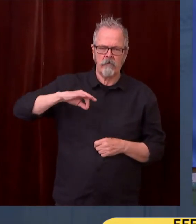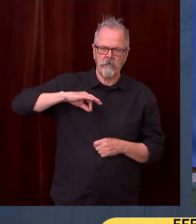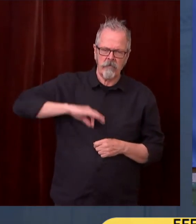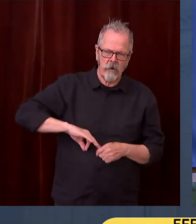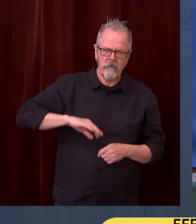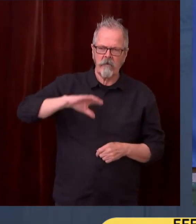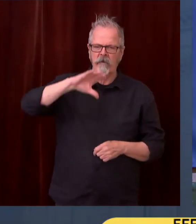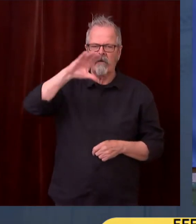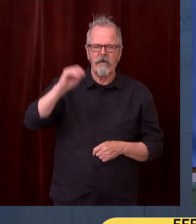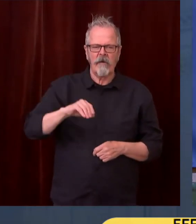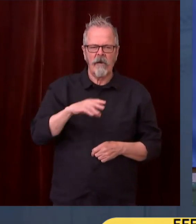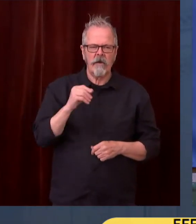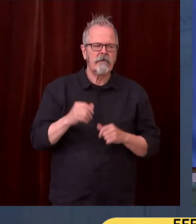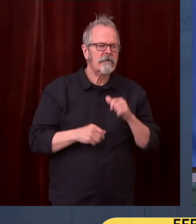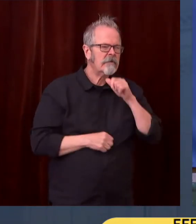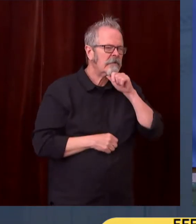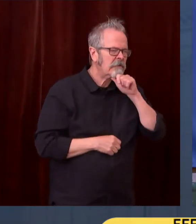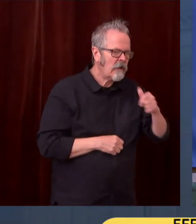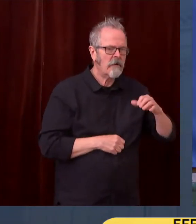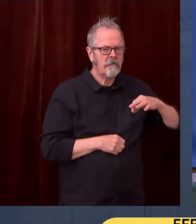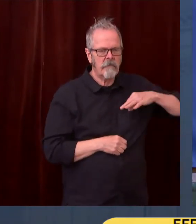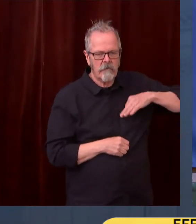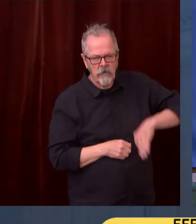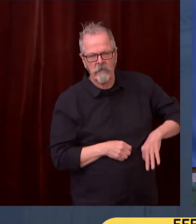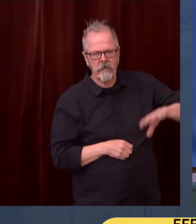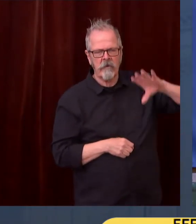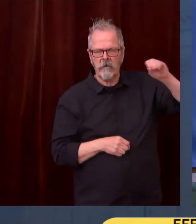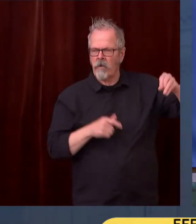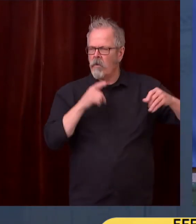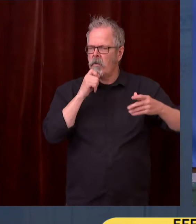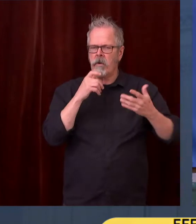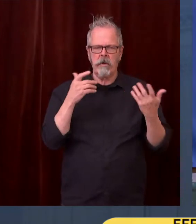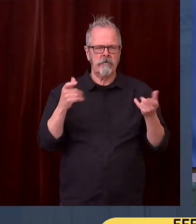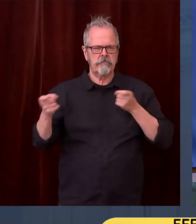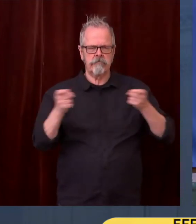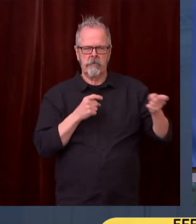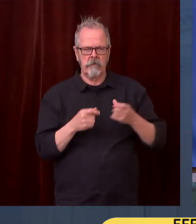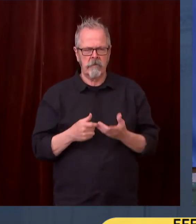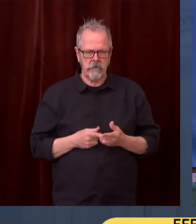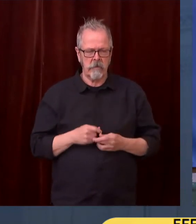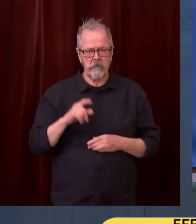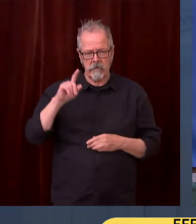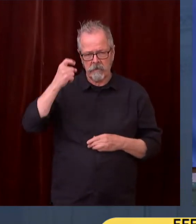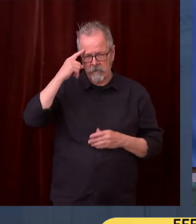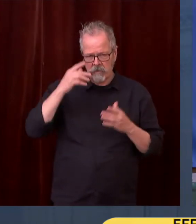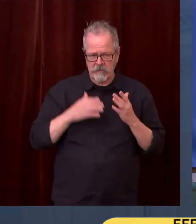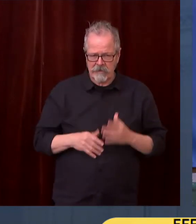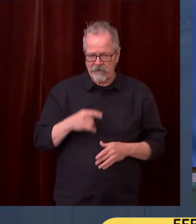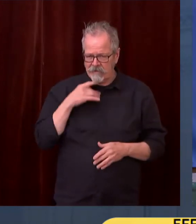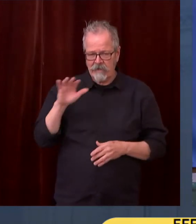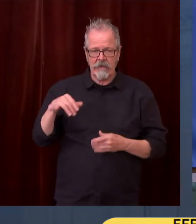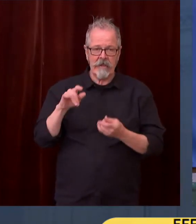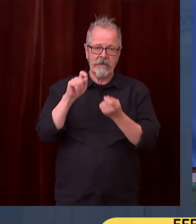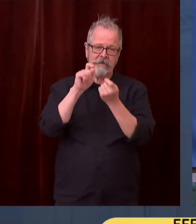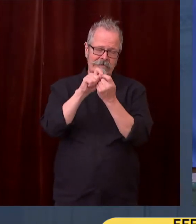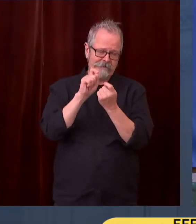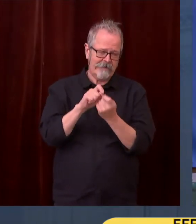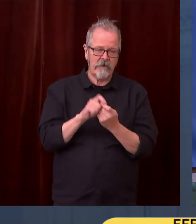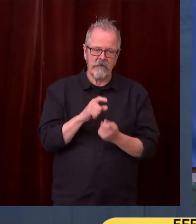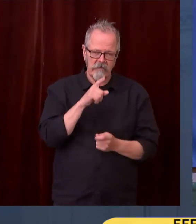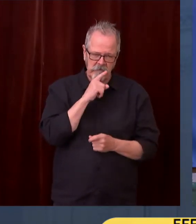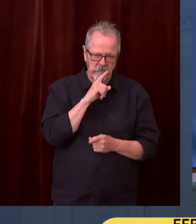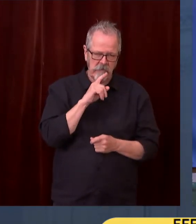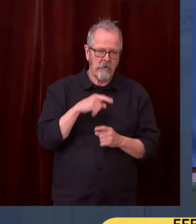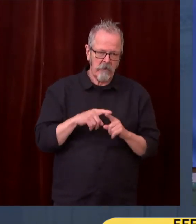What I'm trying to articulate is we think we need to be more ambitious, more aggressive and larger in our commitments to this effort